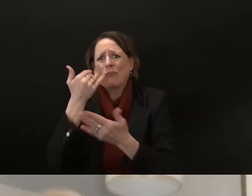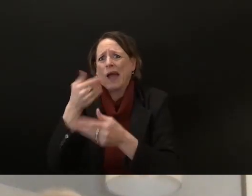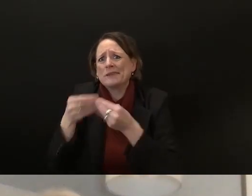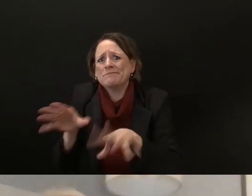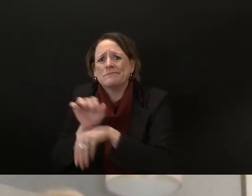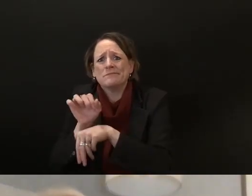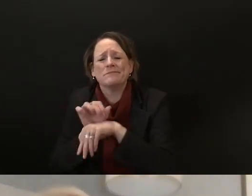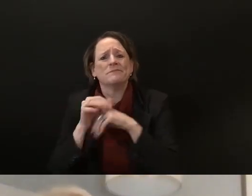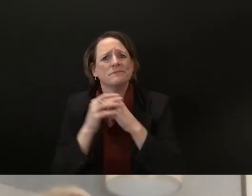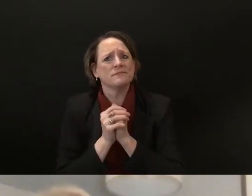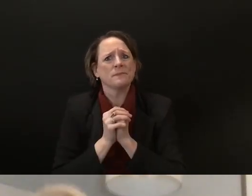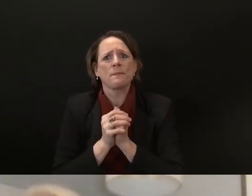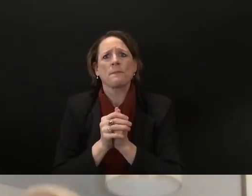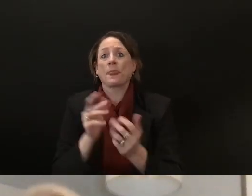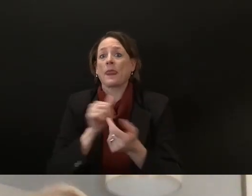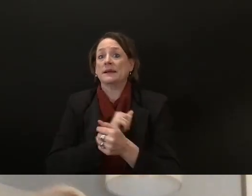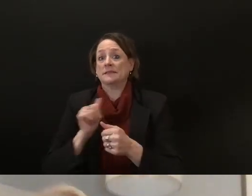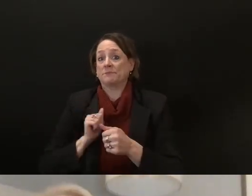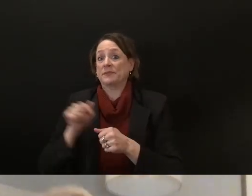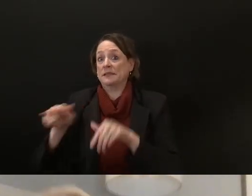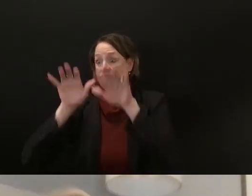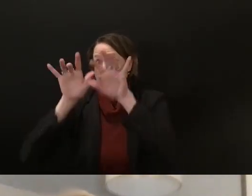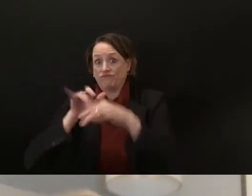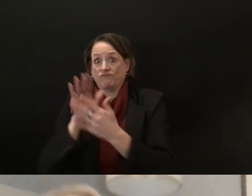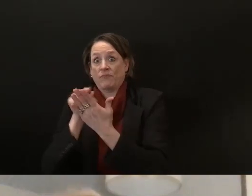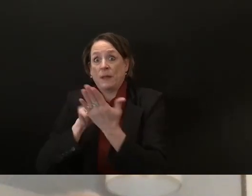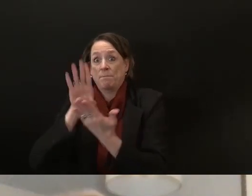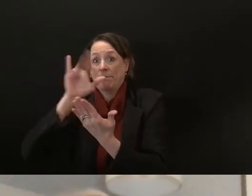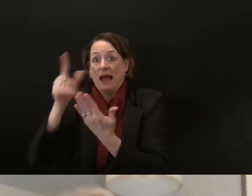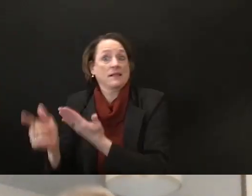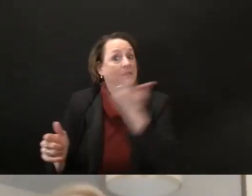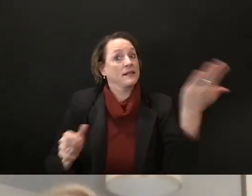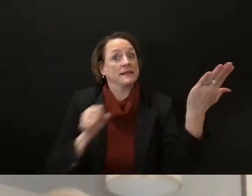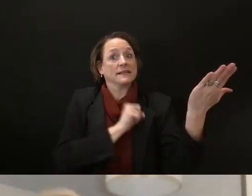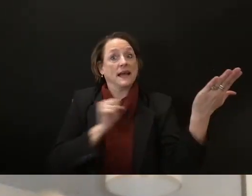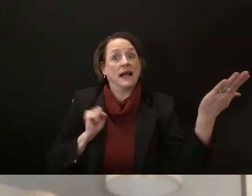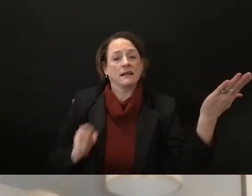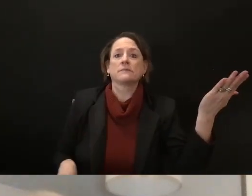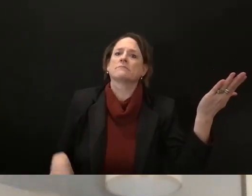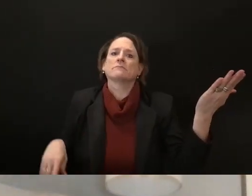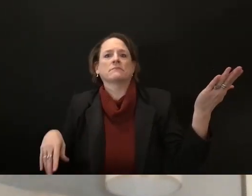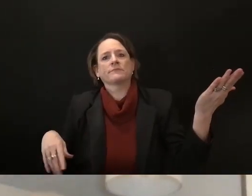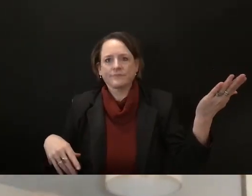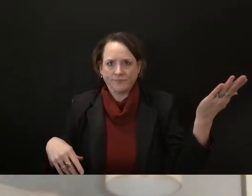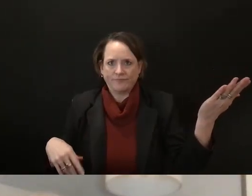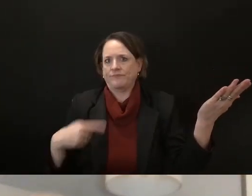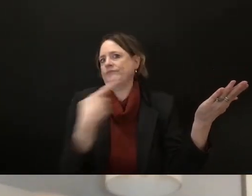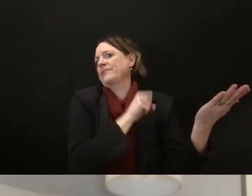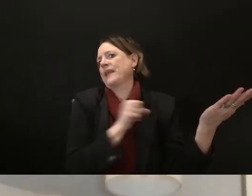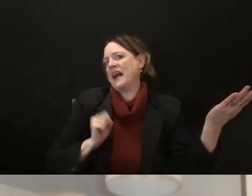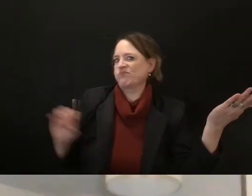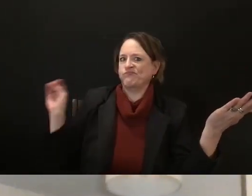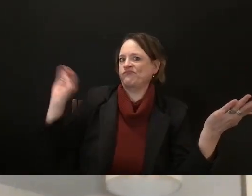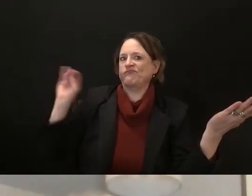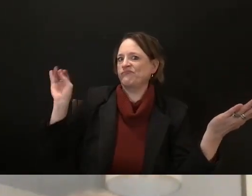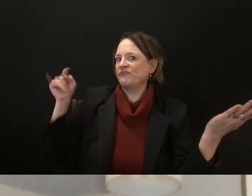uh that they were going to be the sane ones in this and actually fixed it um now